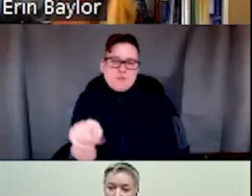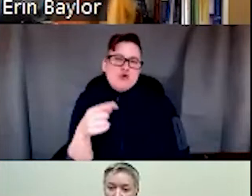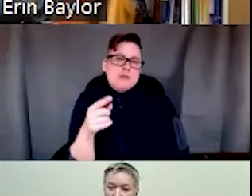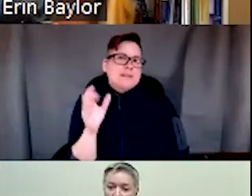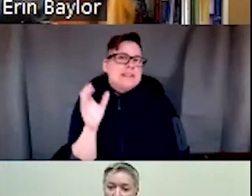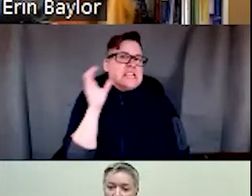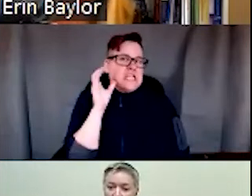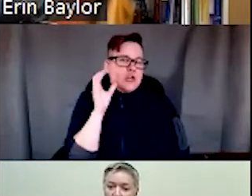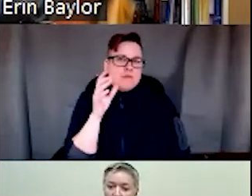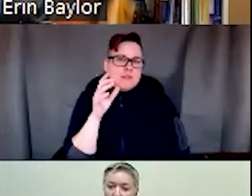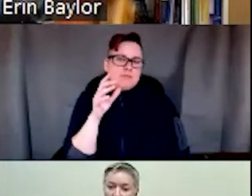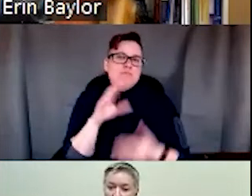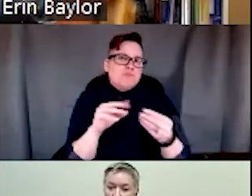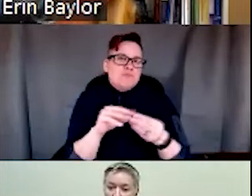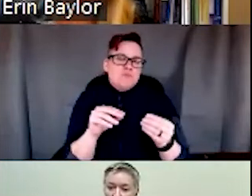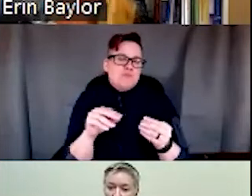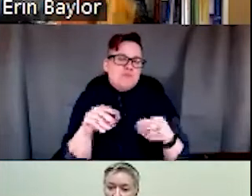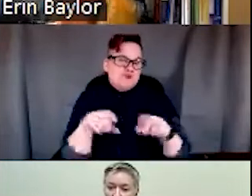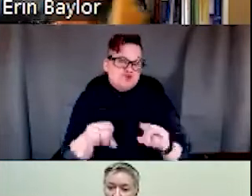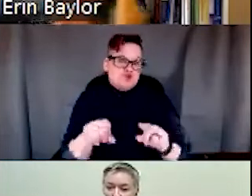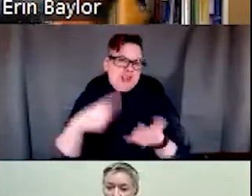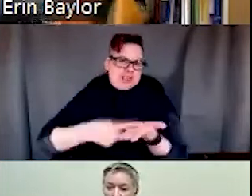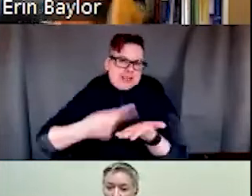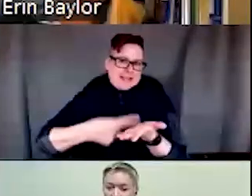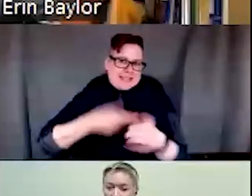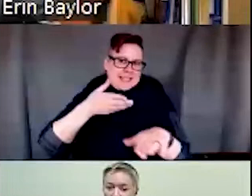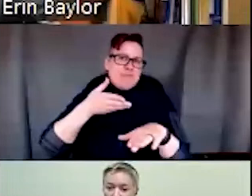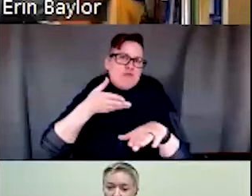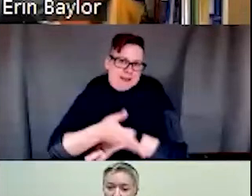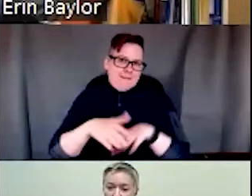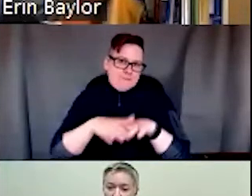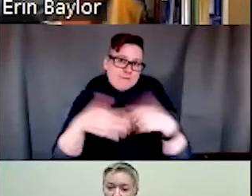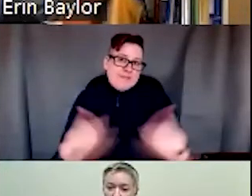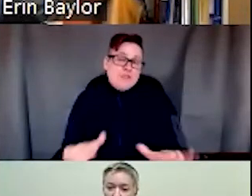debrief that is facilitated, um, is, is pretty powerful.